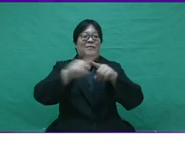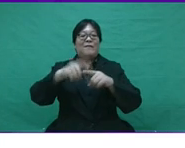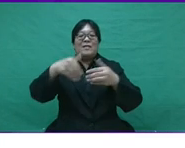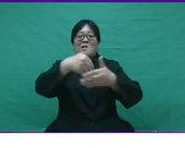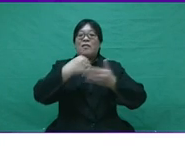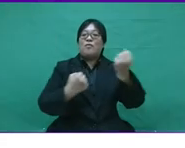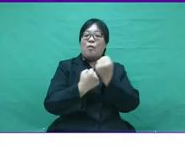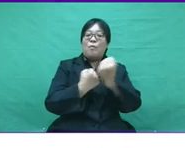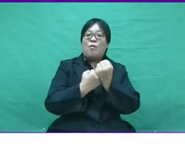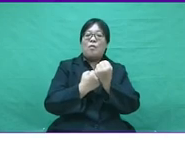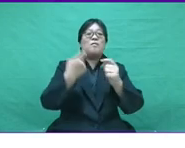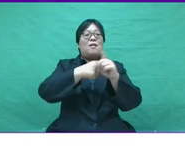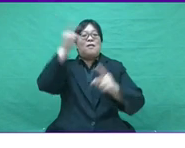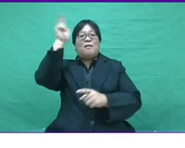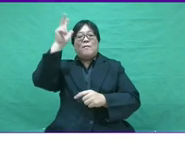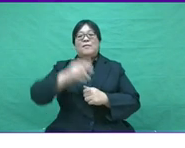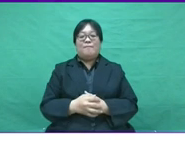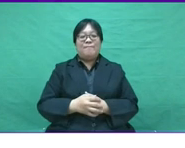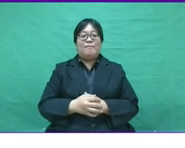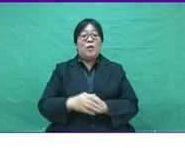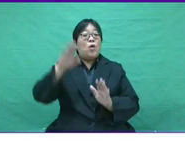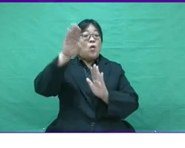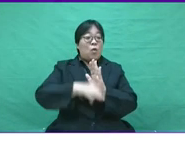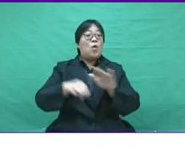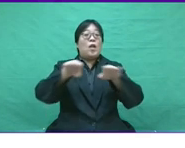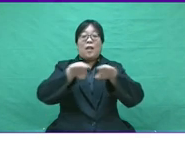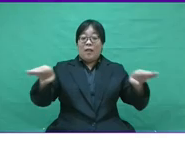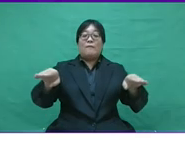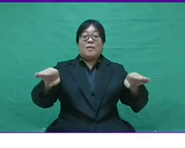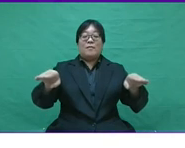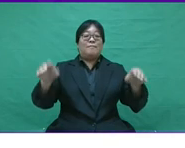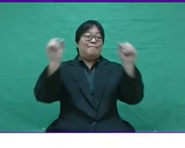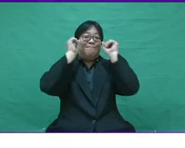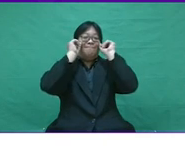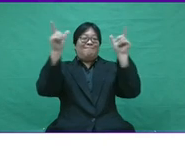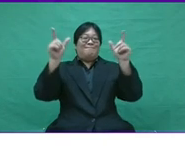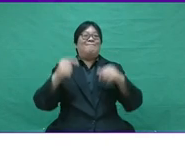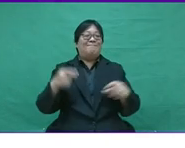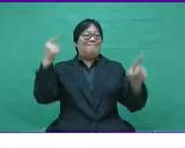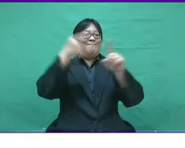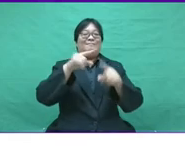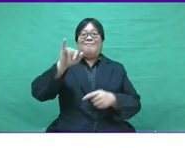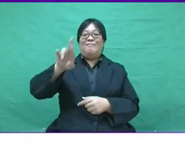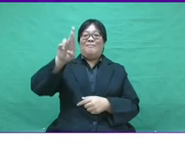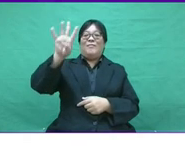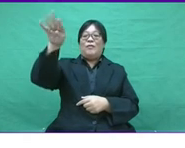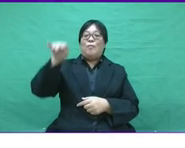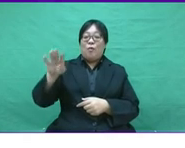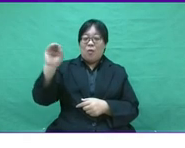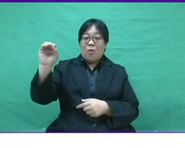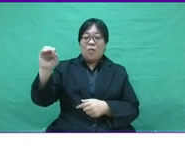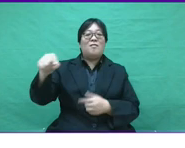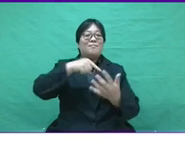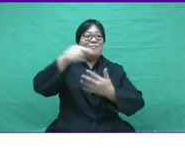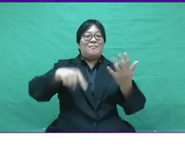Industry 4.0 despite virus incentives and support provided by the government. The low, the low, the levels of